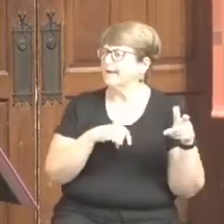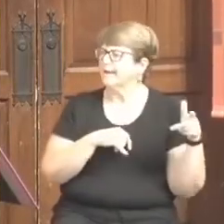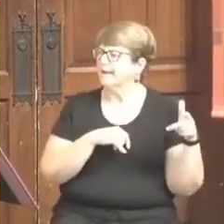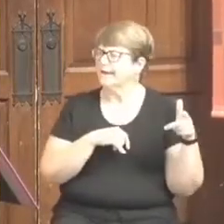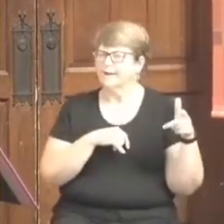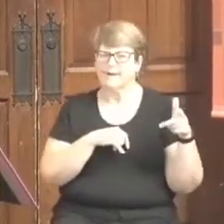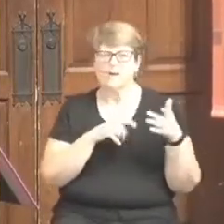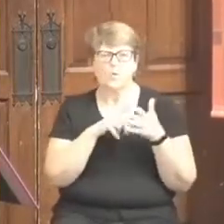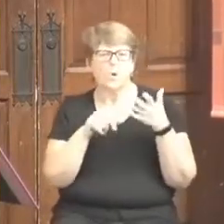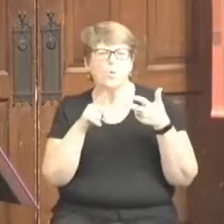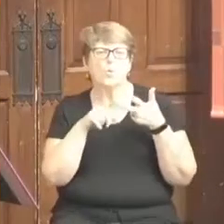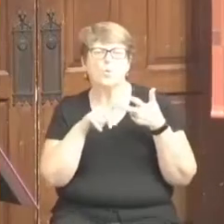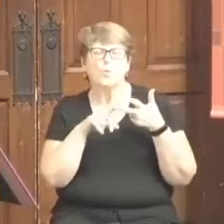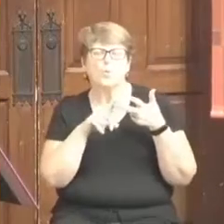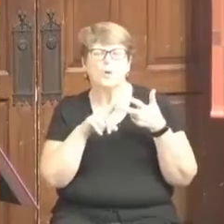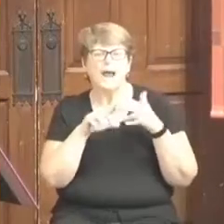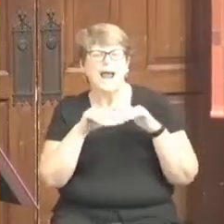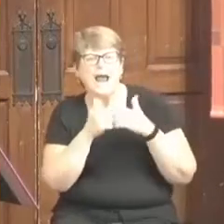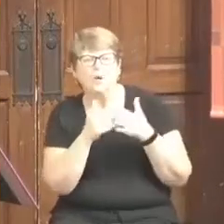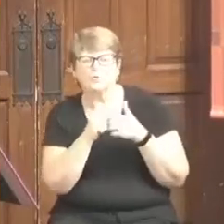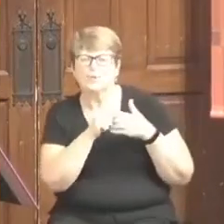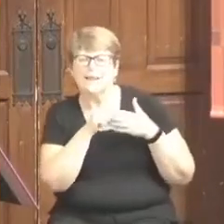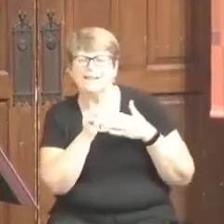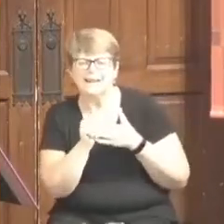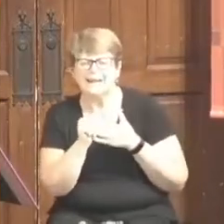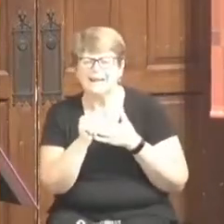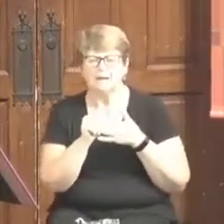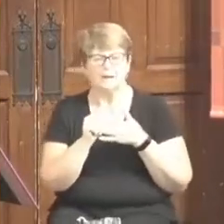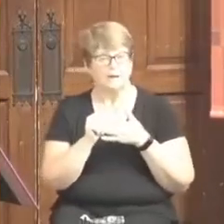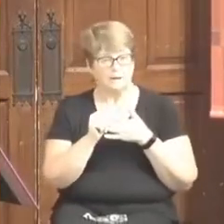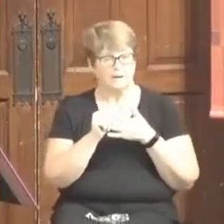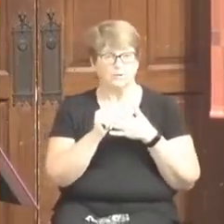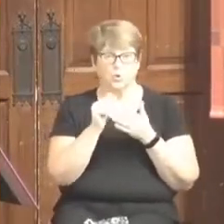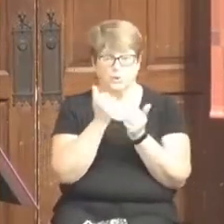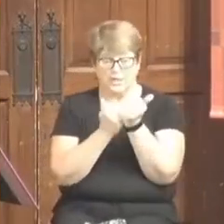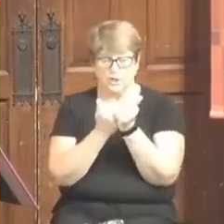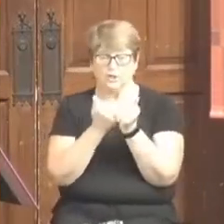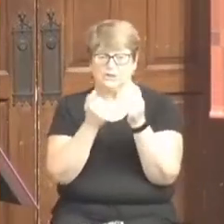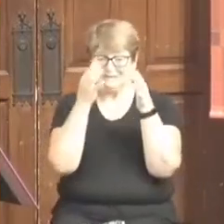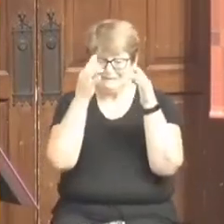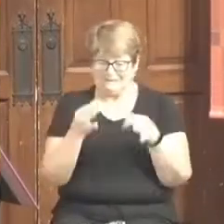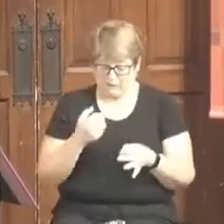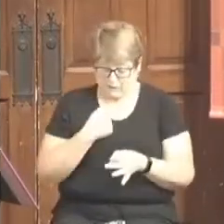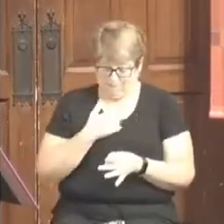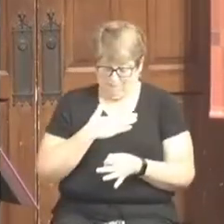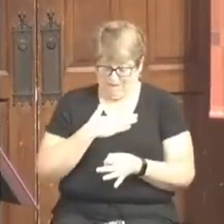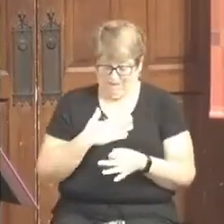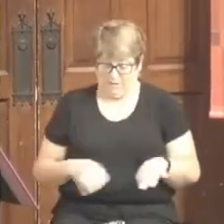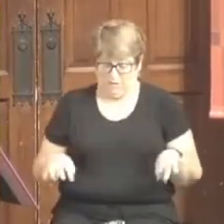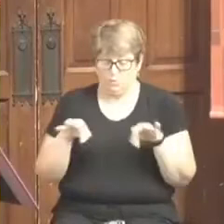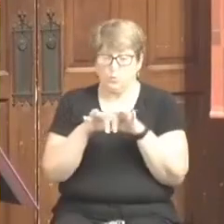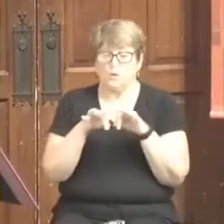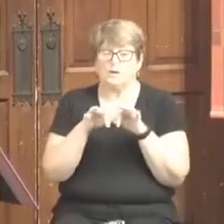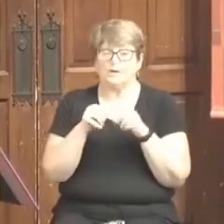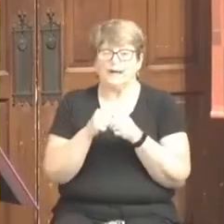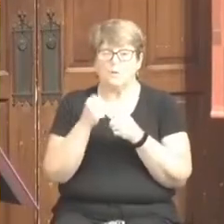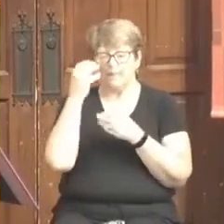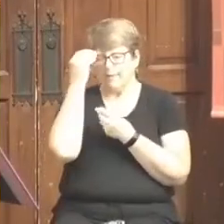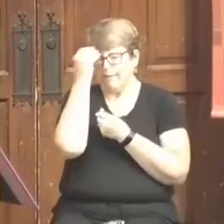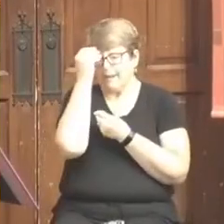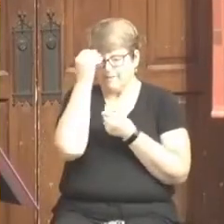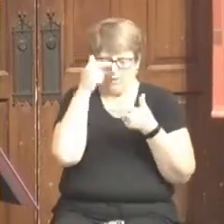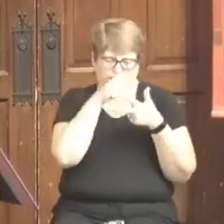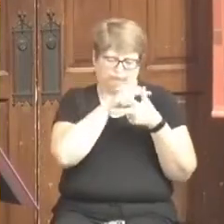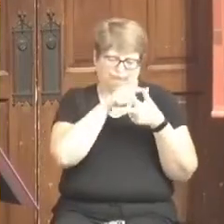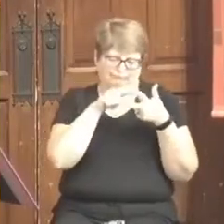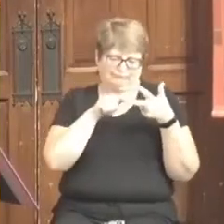Bishop May would do and how he would lead. And so every important decision and things that were happening in the